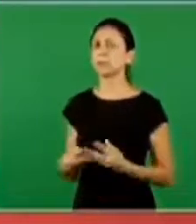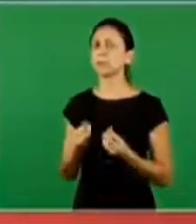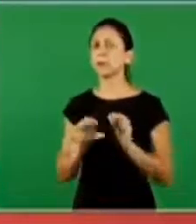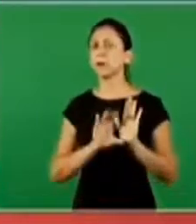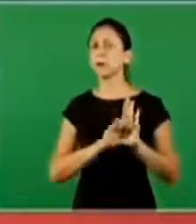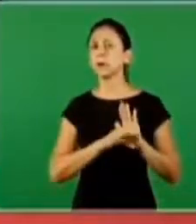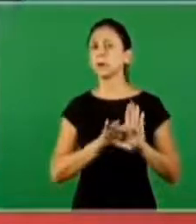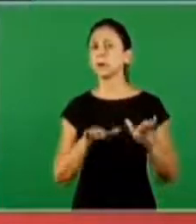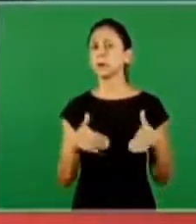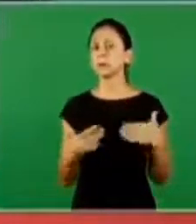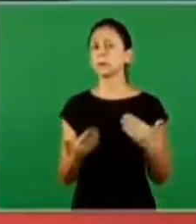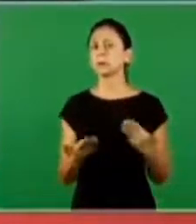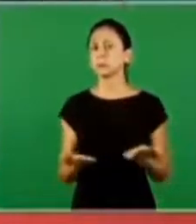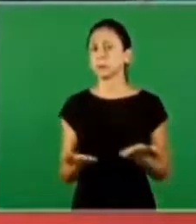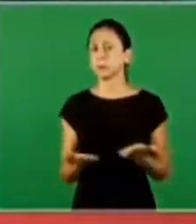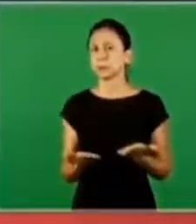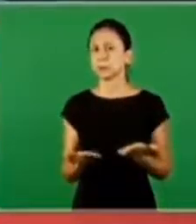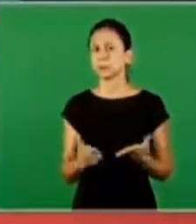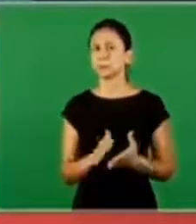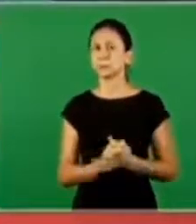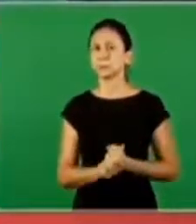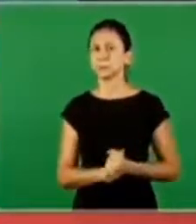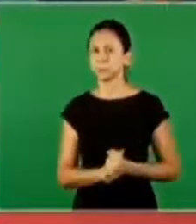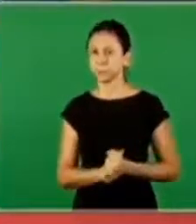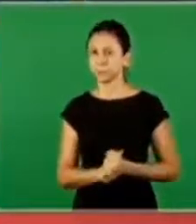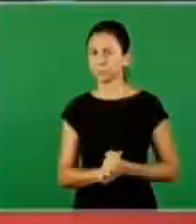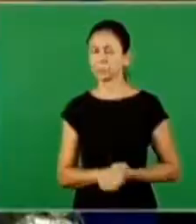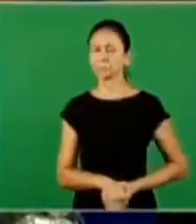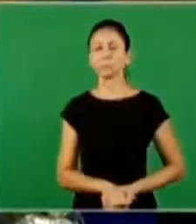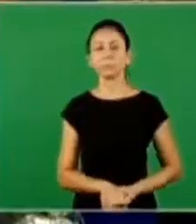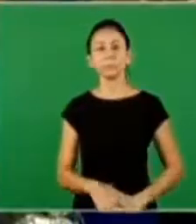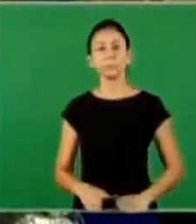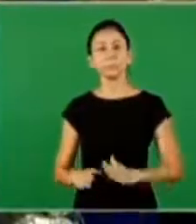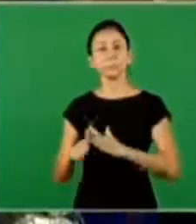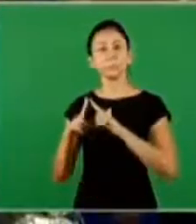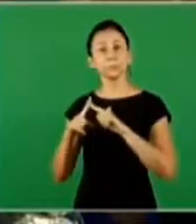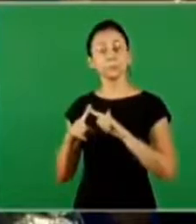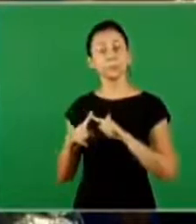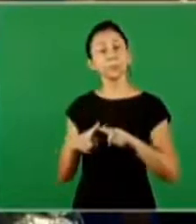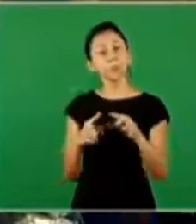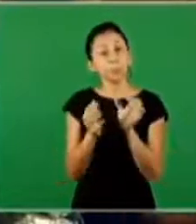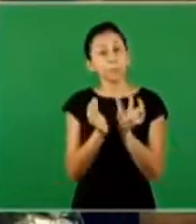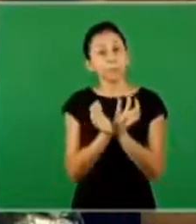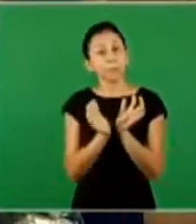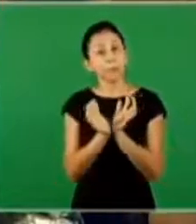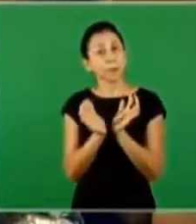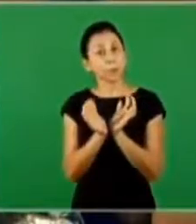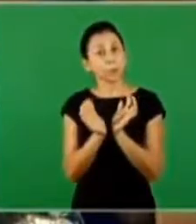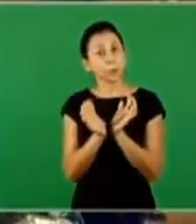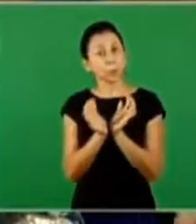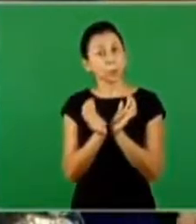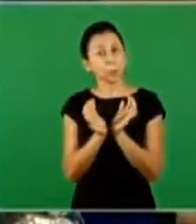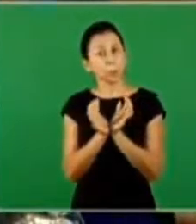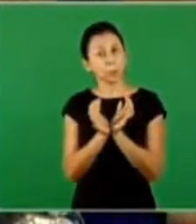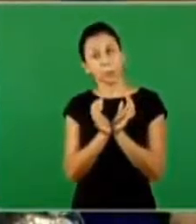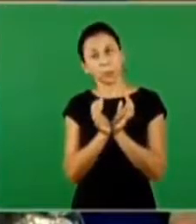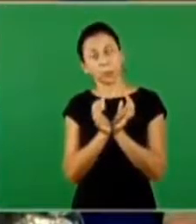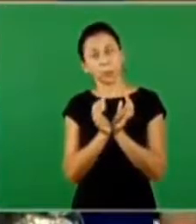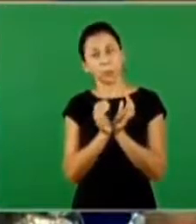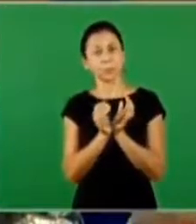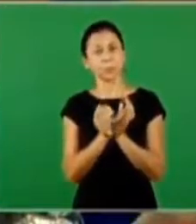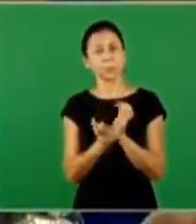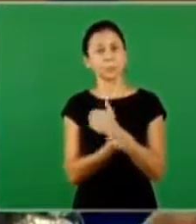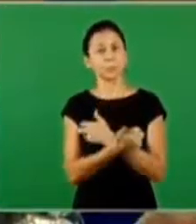What is the concept? Doctrine of the church is a group of